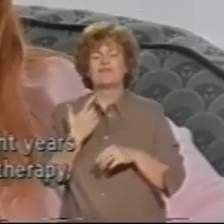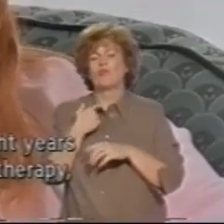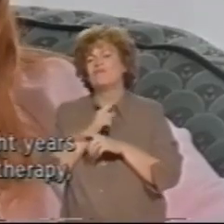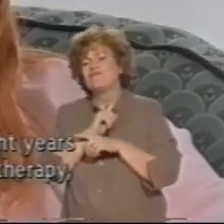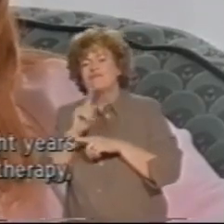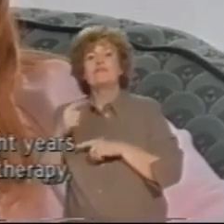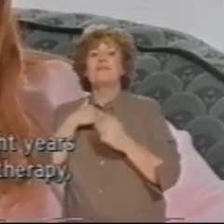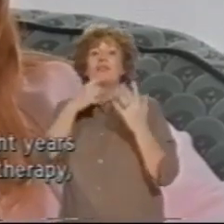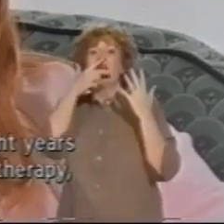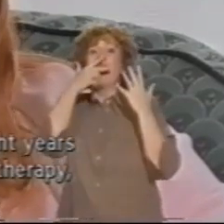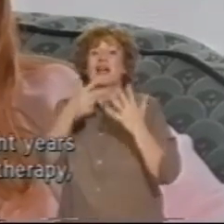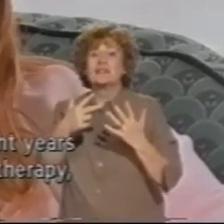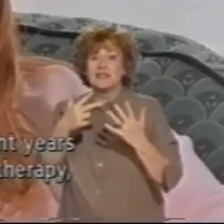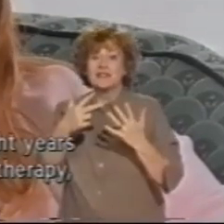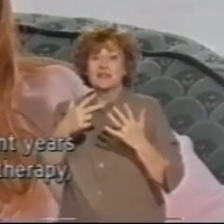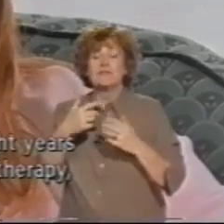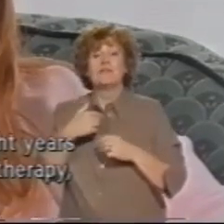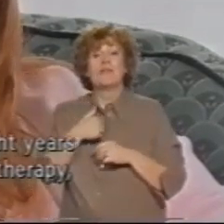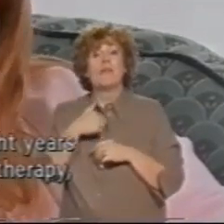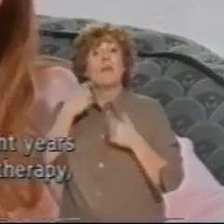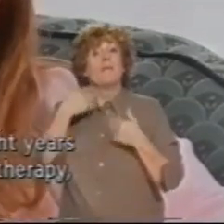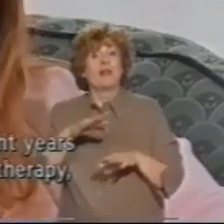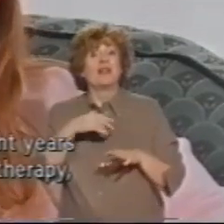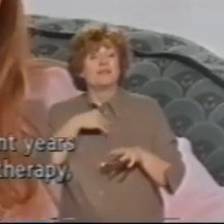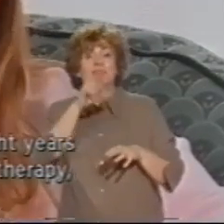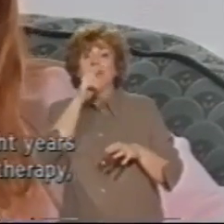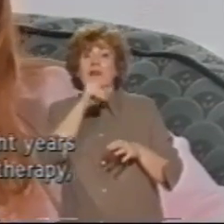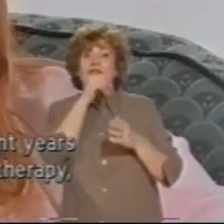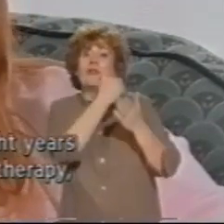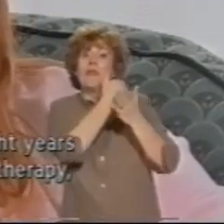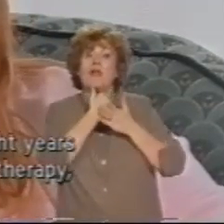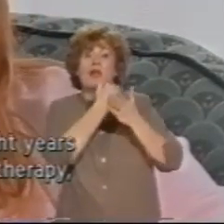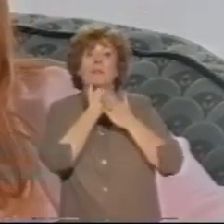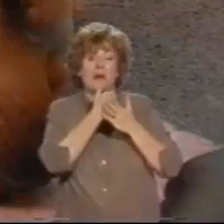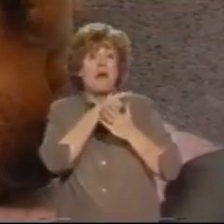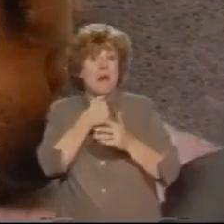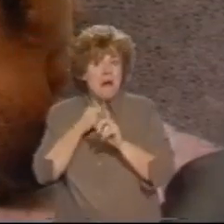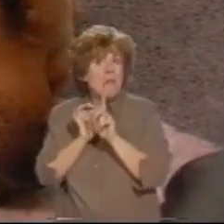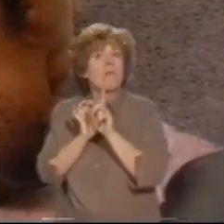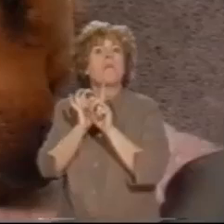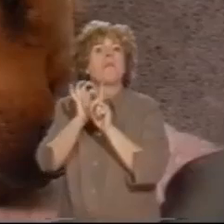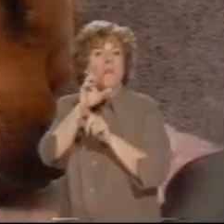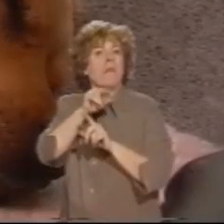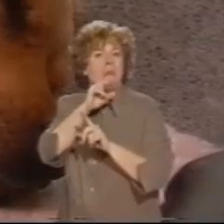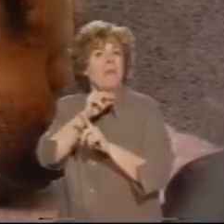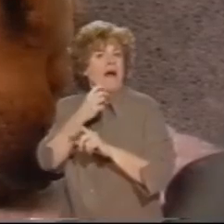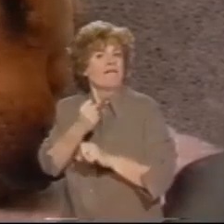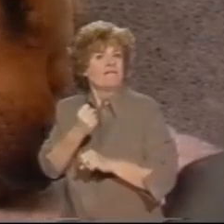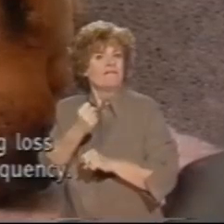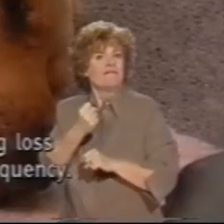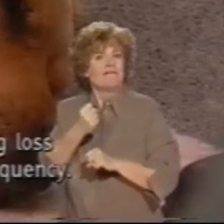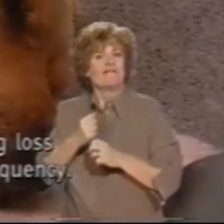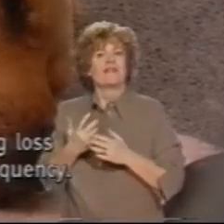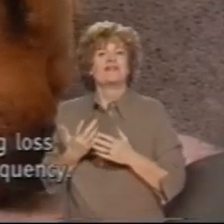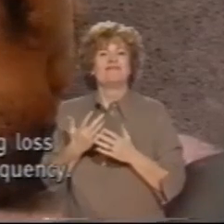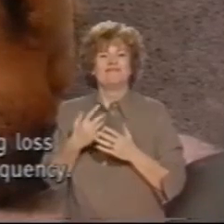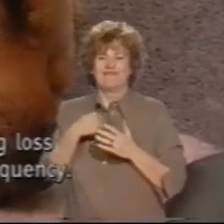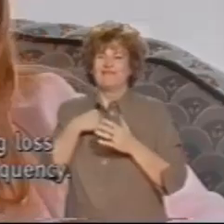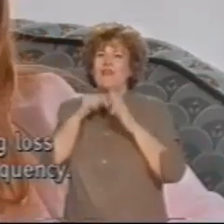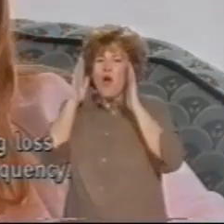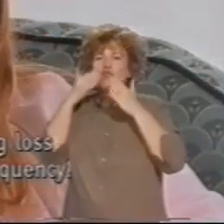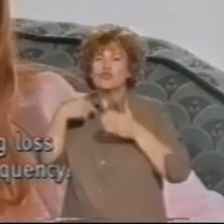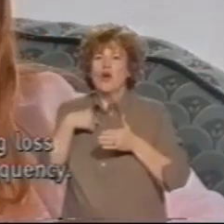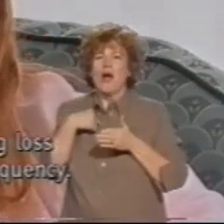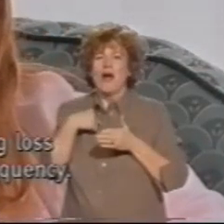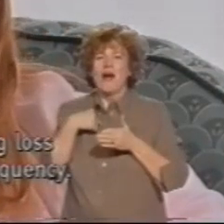when I was about eight years old, I did have some speech therapy, and that did help. Because with the type